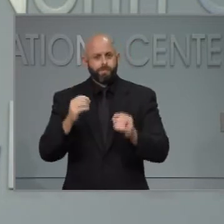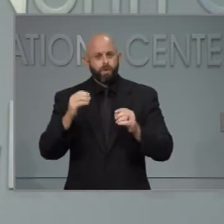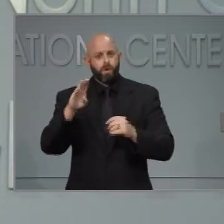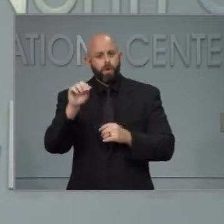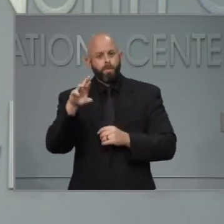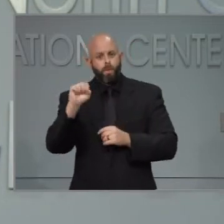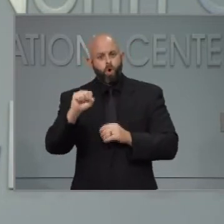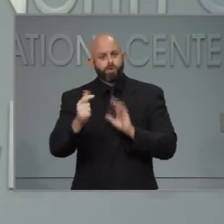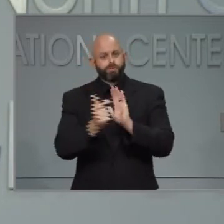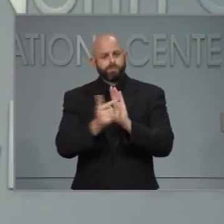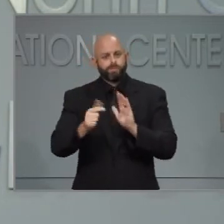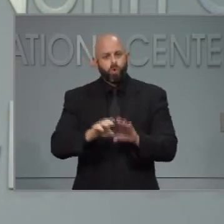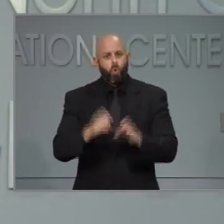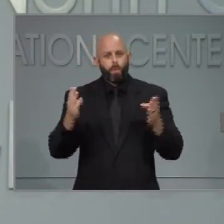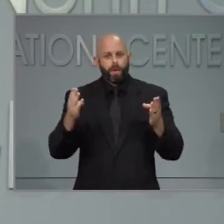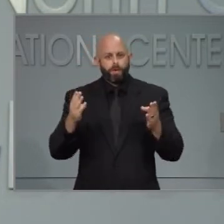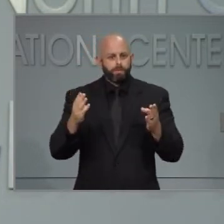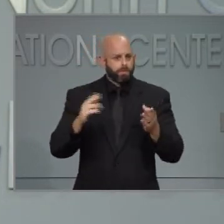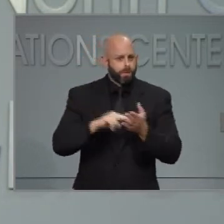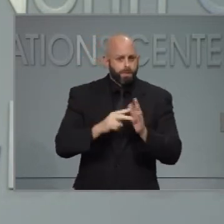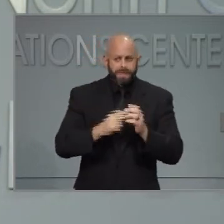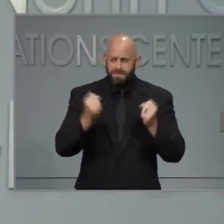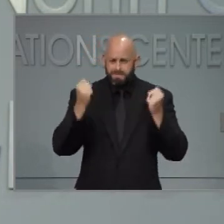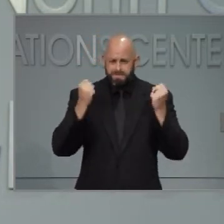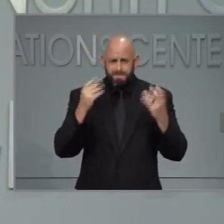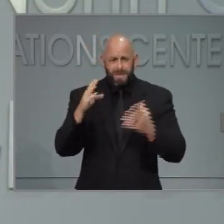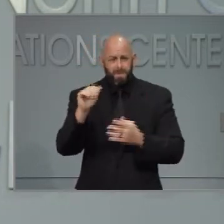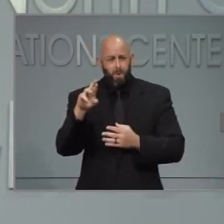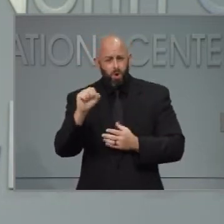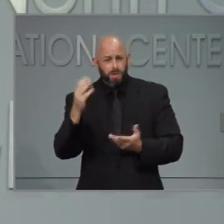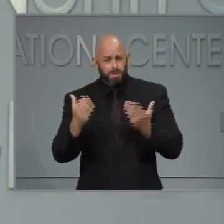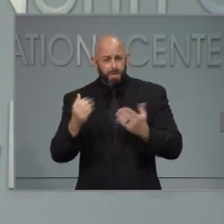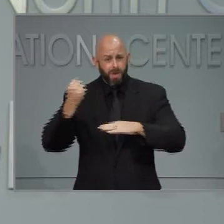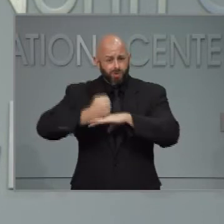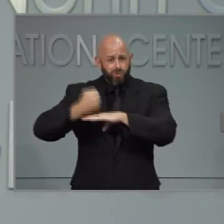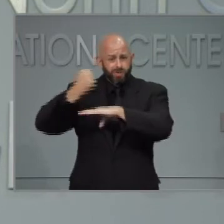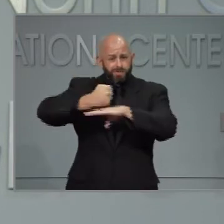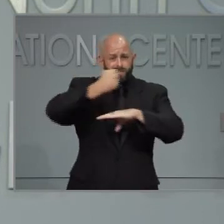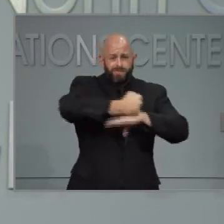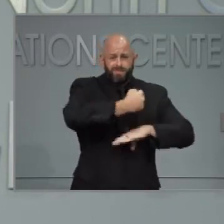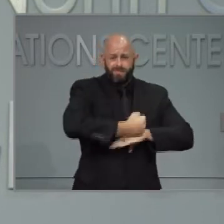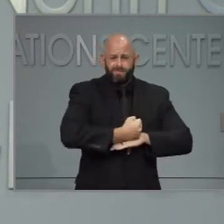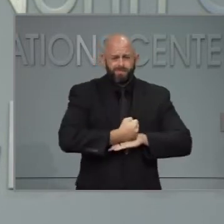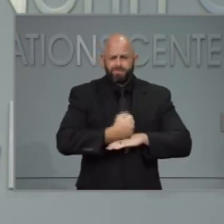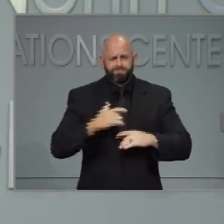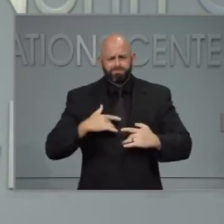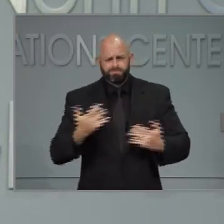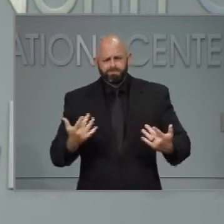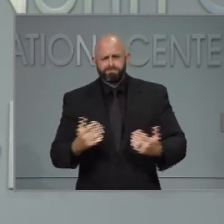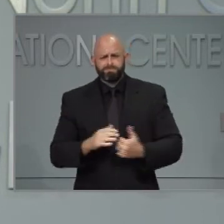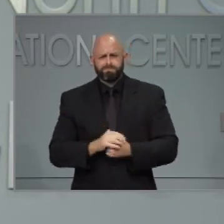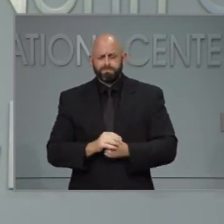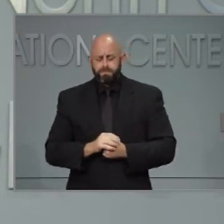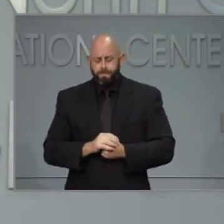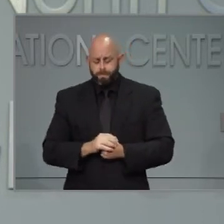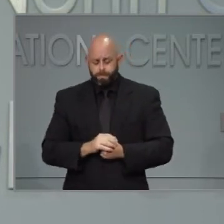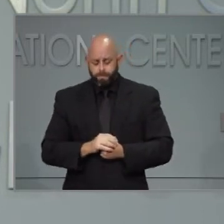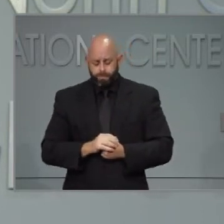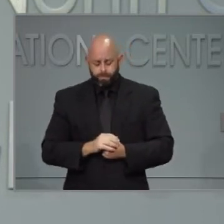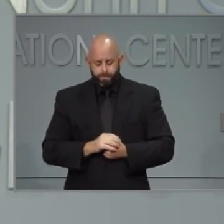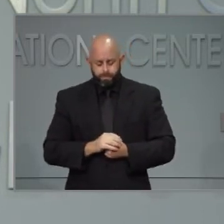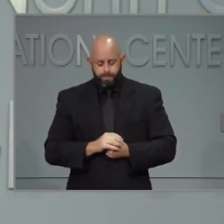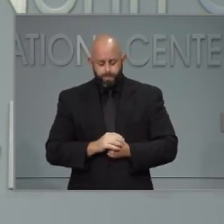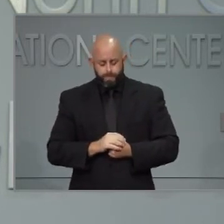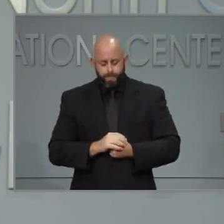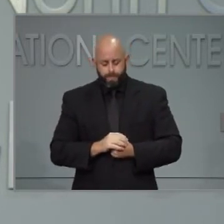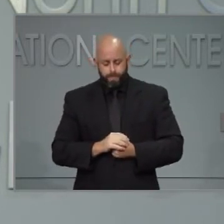open what their future is as they move forward here? Thank you. First, we know that places where you do